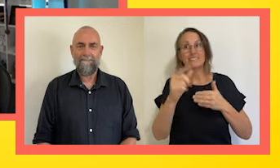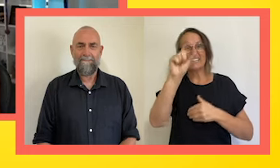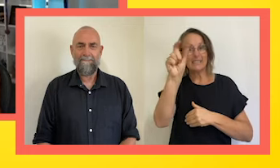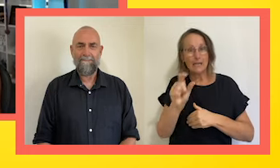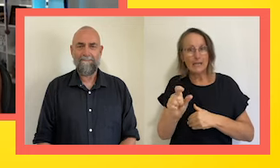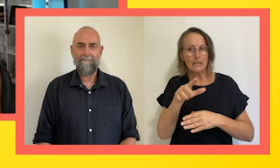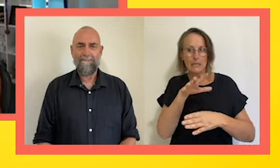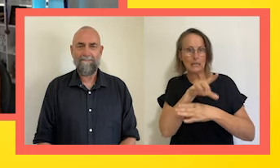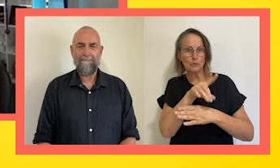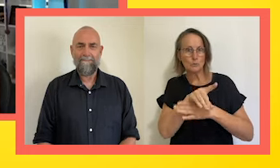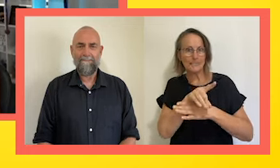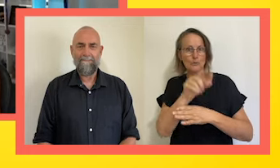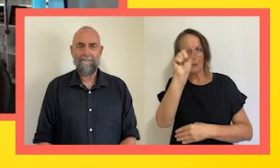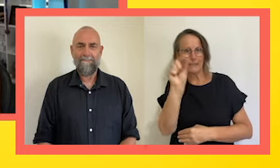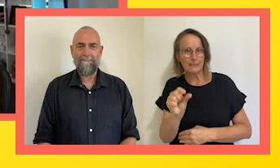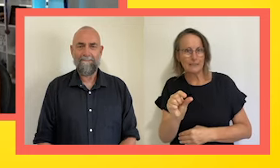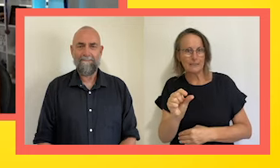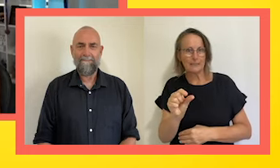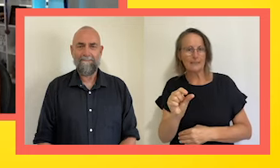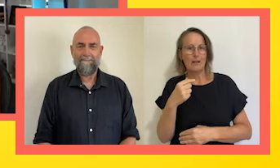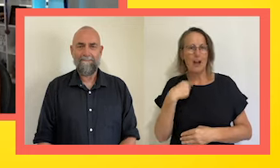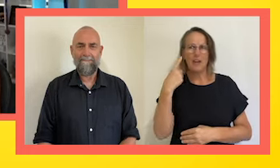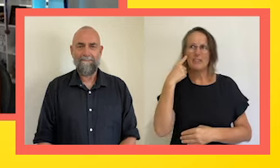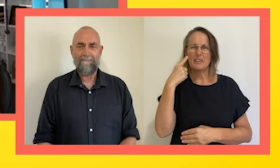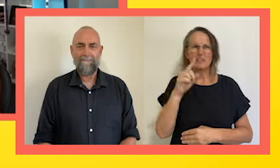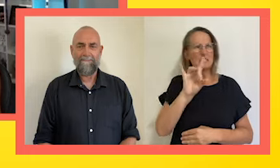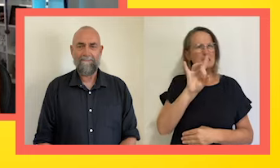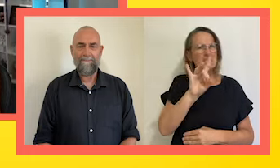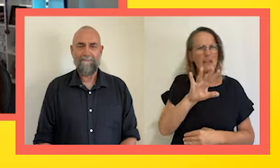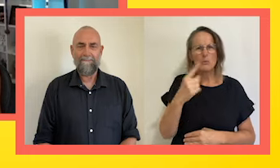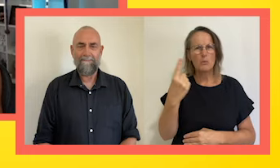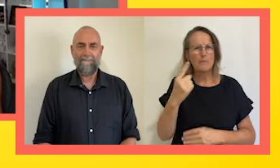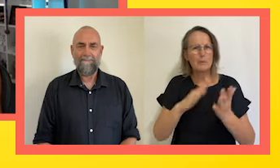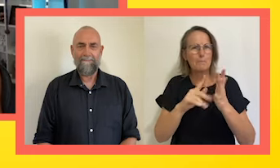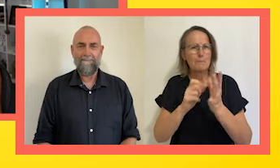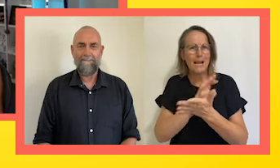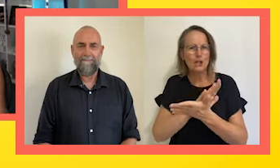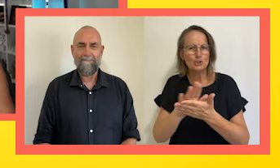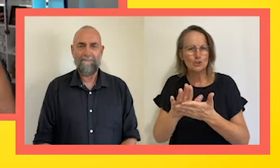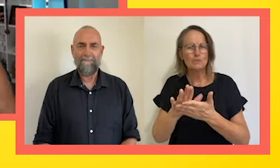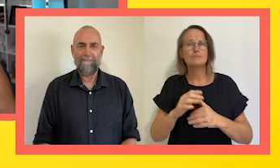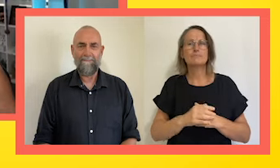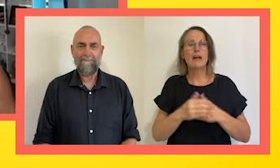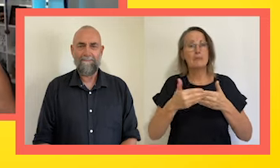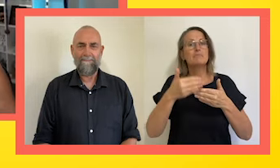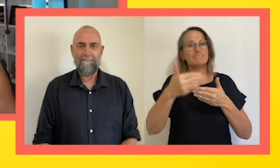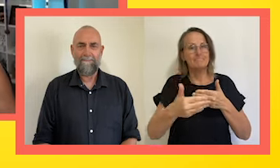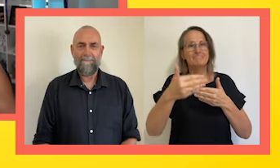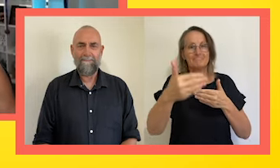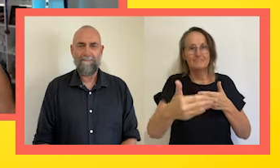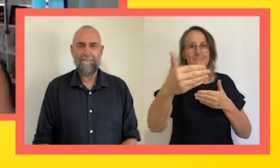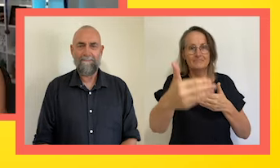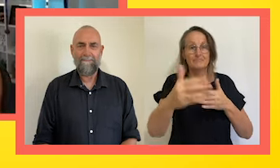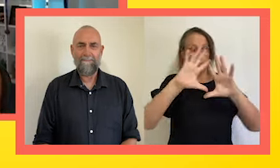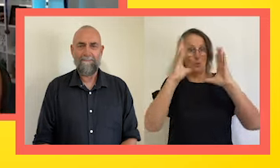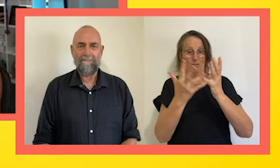in about a week's time. I think it's like the 10th, 11th of March, something like that. And they're just spread out kind of all